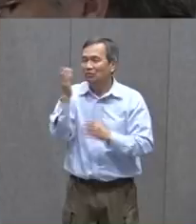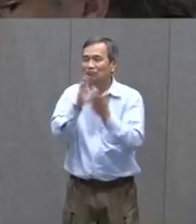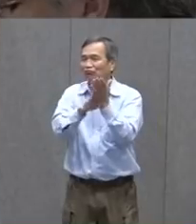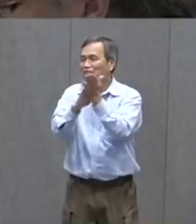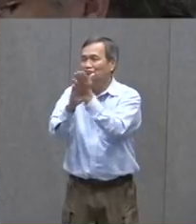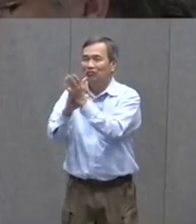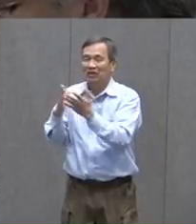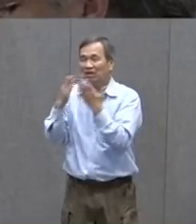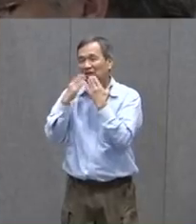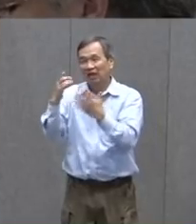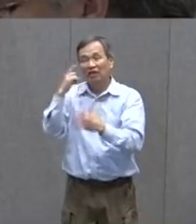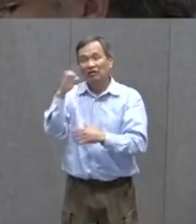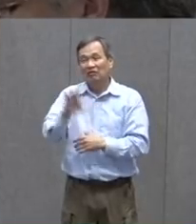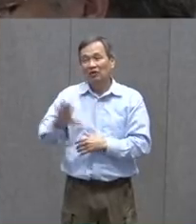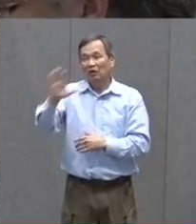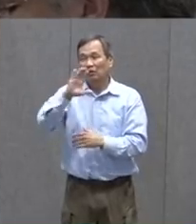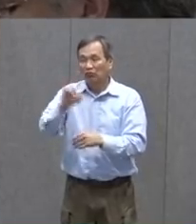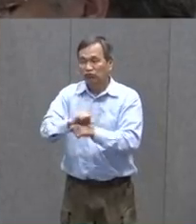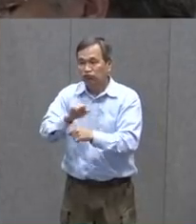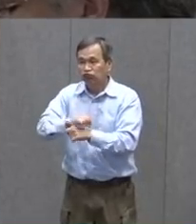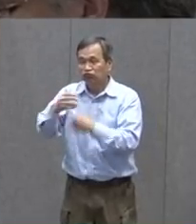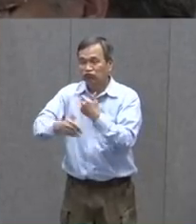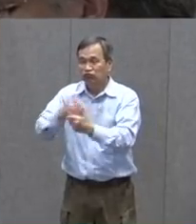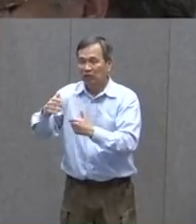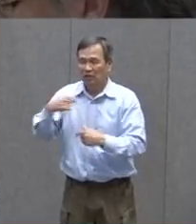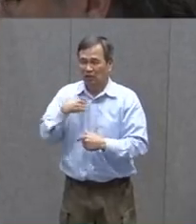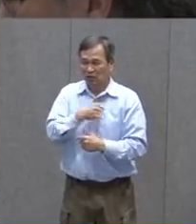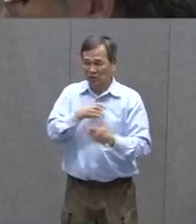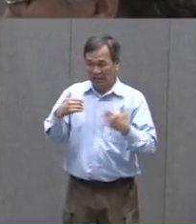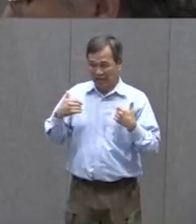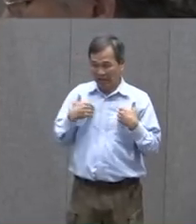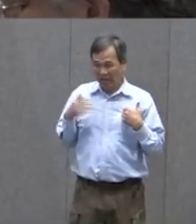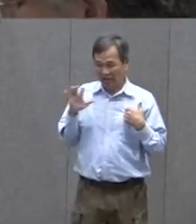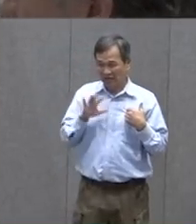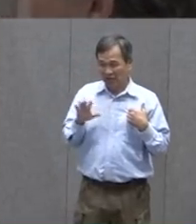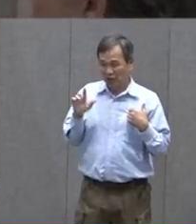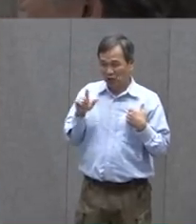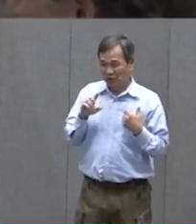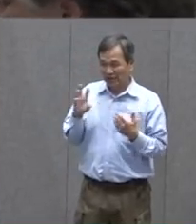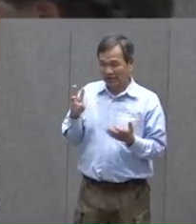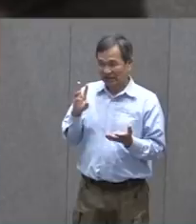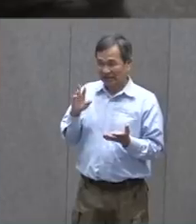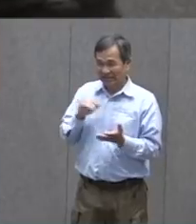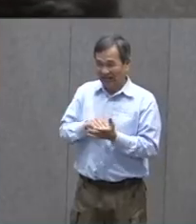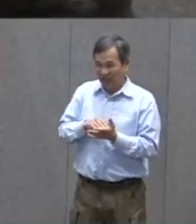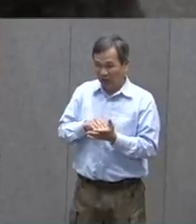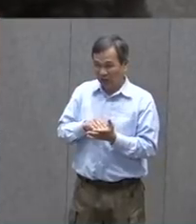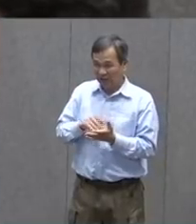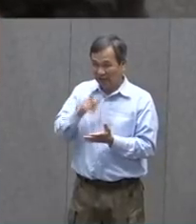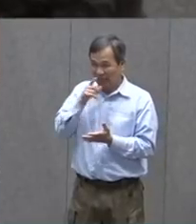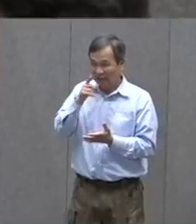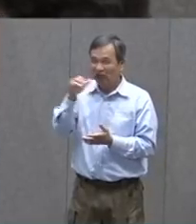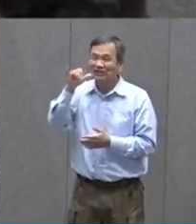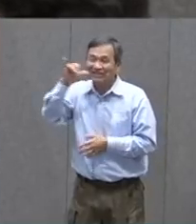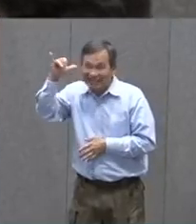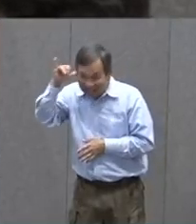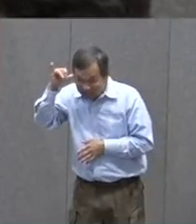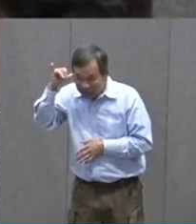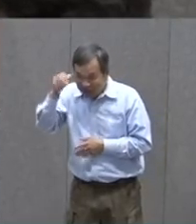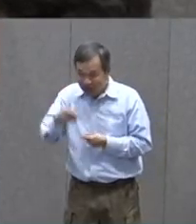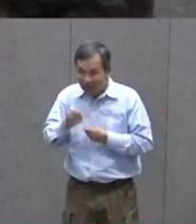this process. We fed, I want to say, 26,000 lunches just yesterday